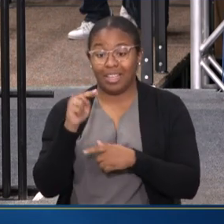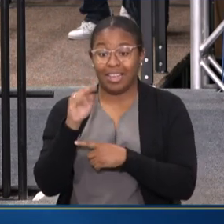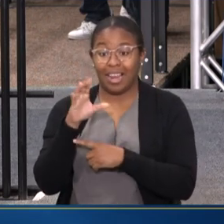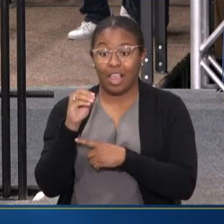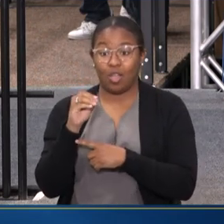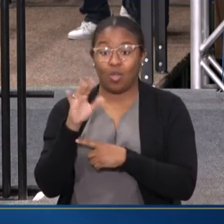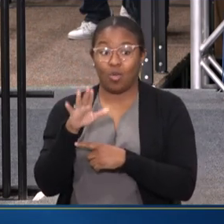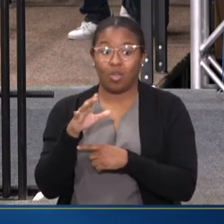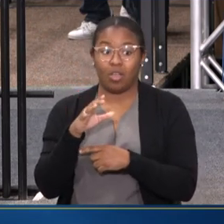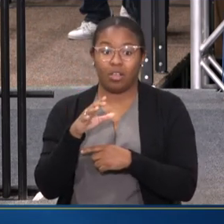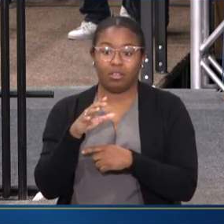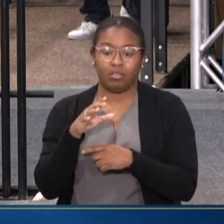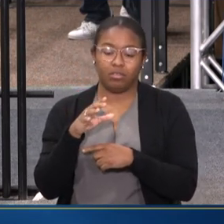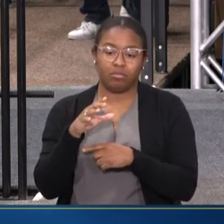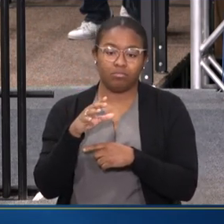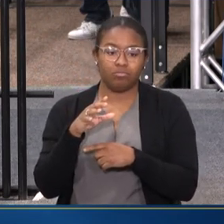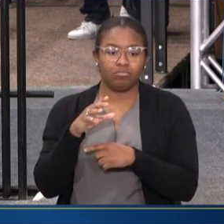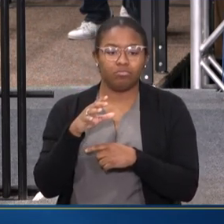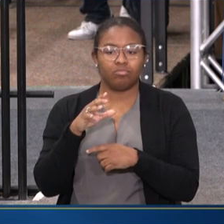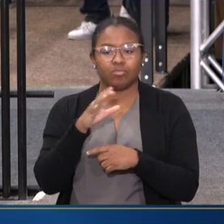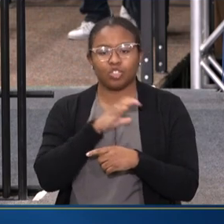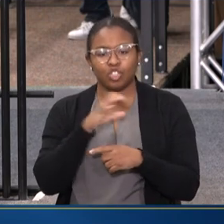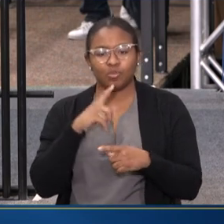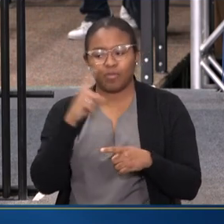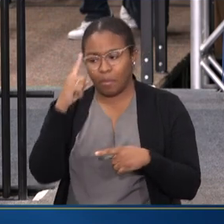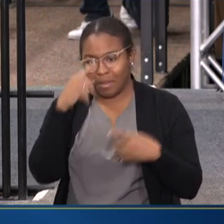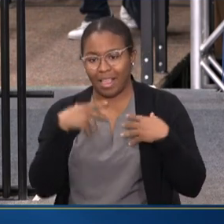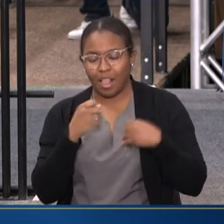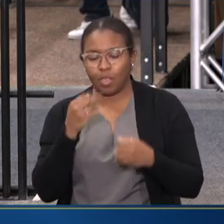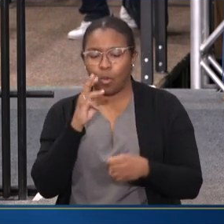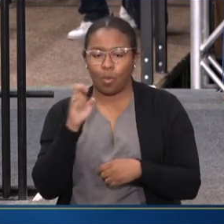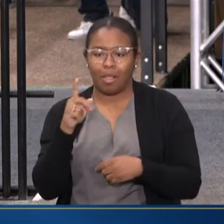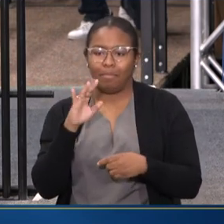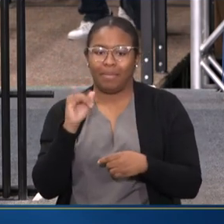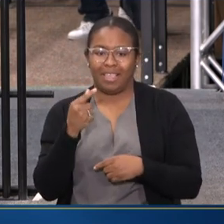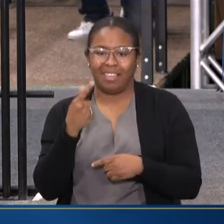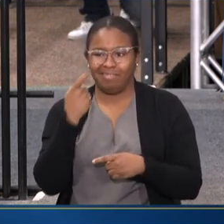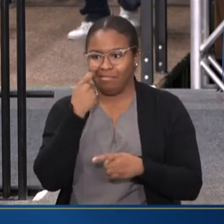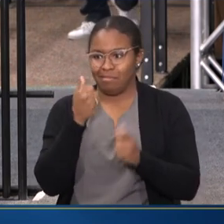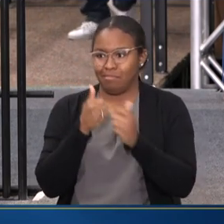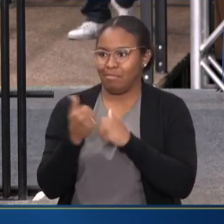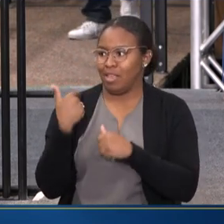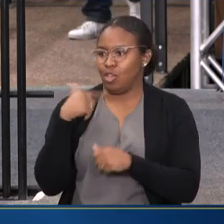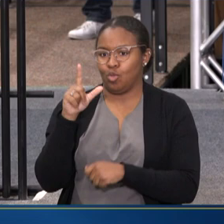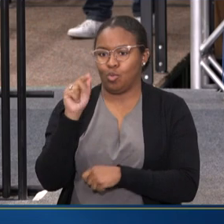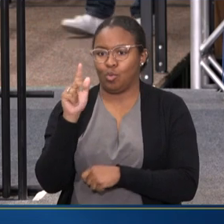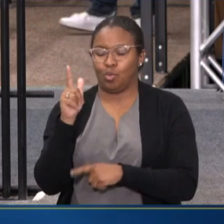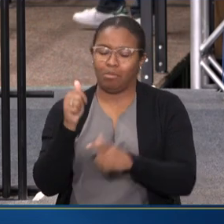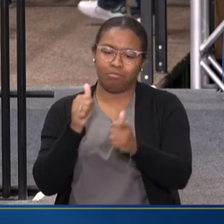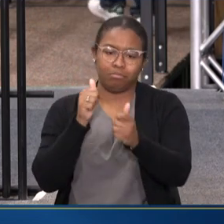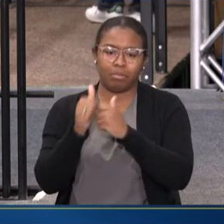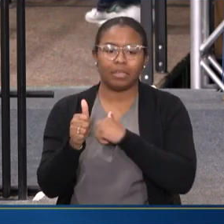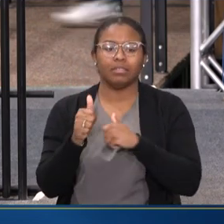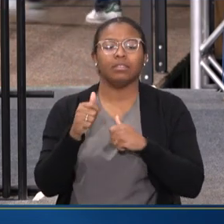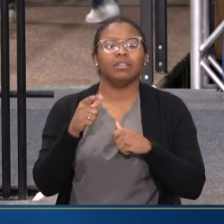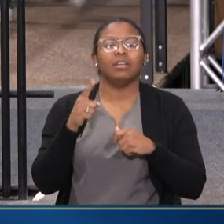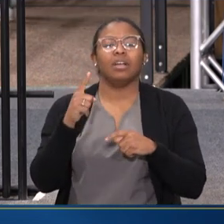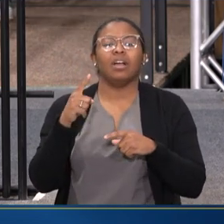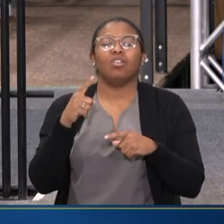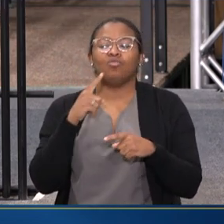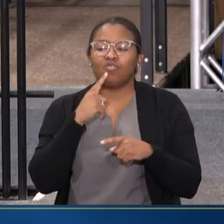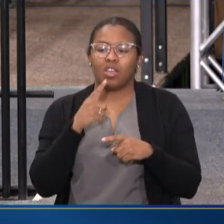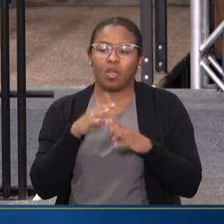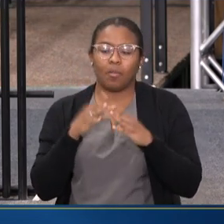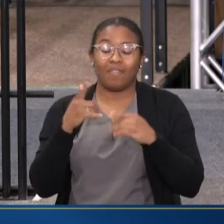commission on mental health and well-being was launched this past February, February of 2023, and brings together